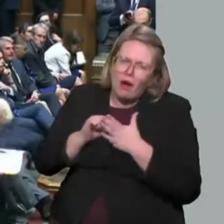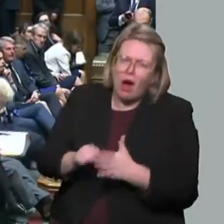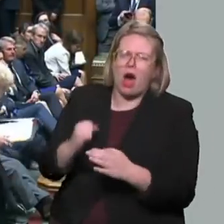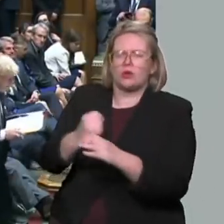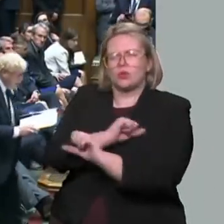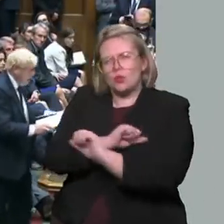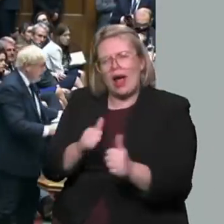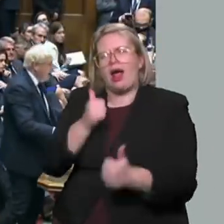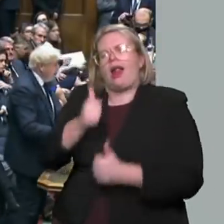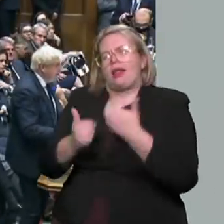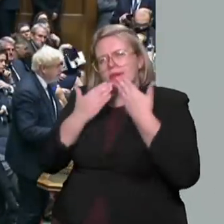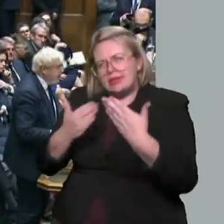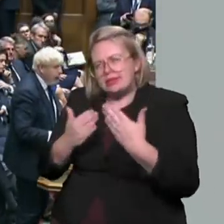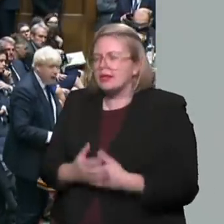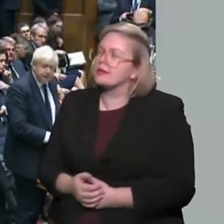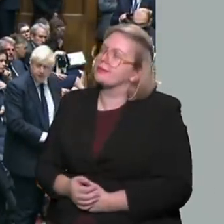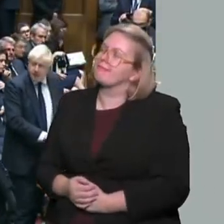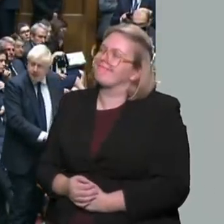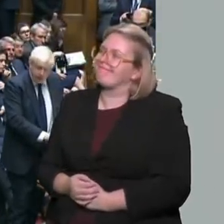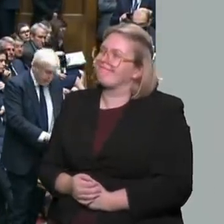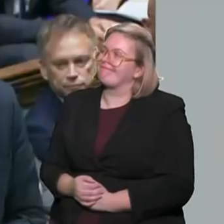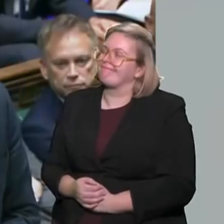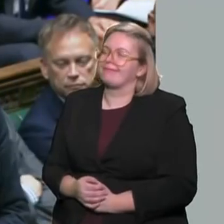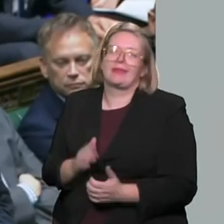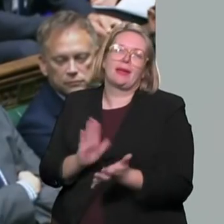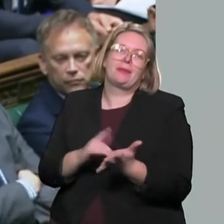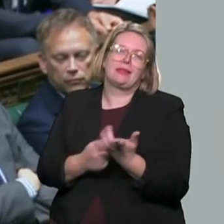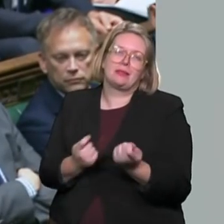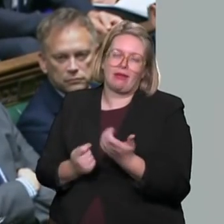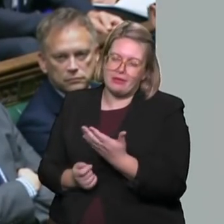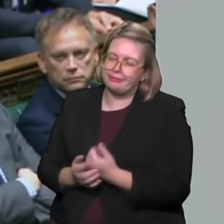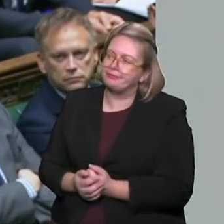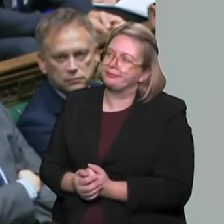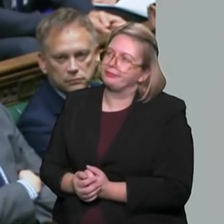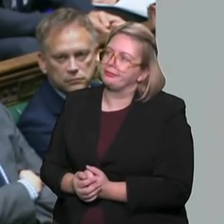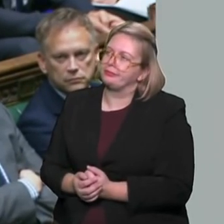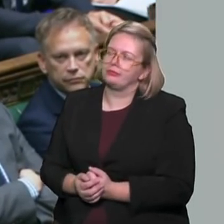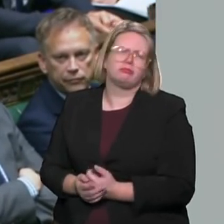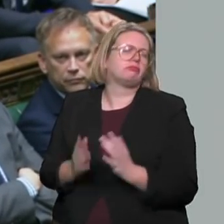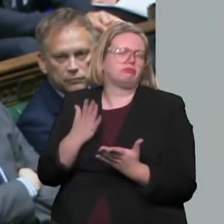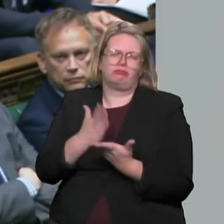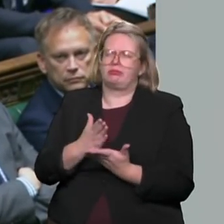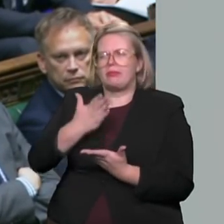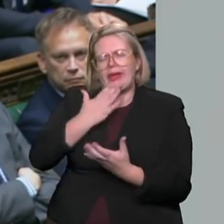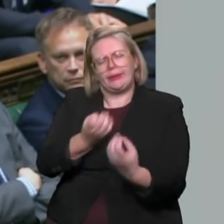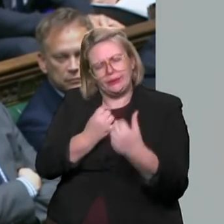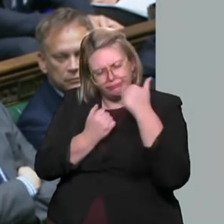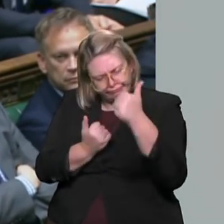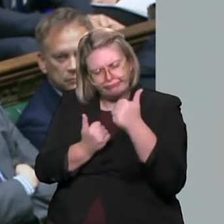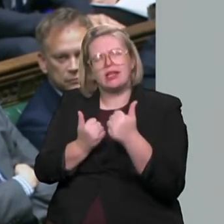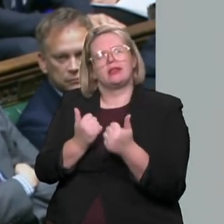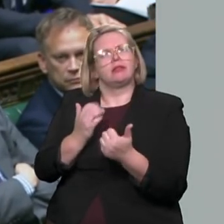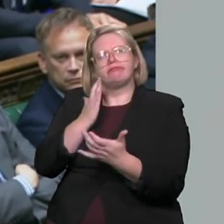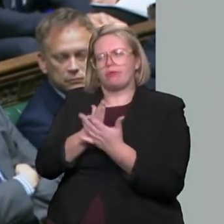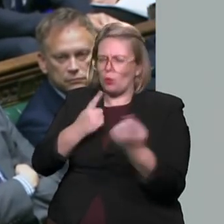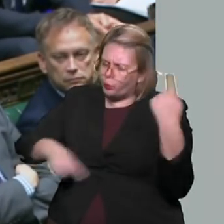The Prime Minister I think that my right hon. Friend spoke there for the entire House of Commons because